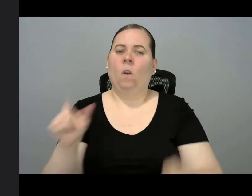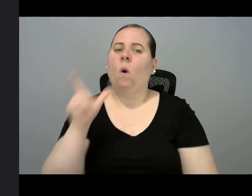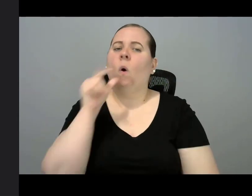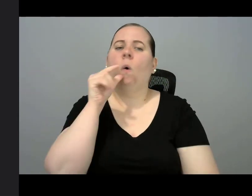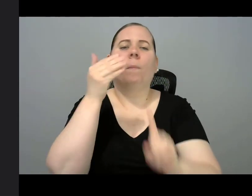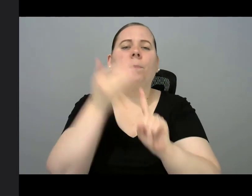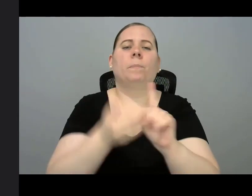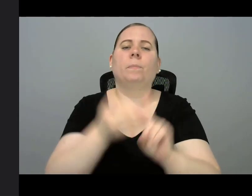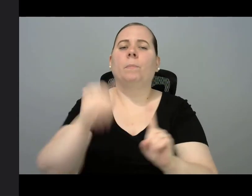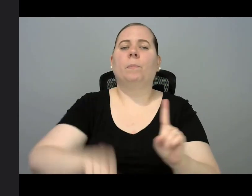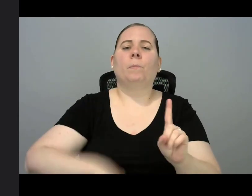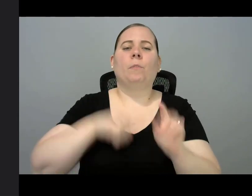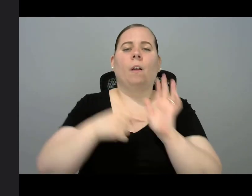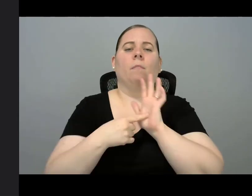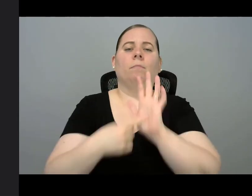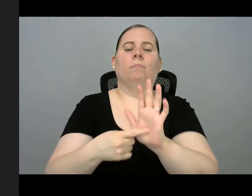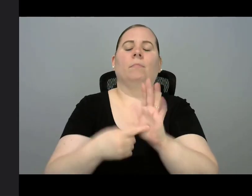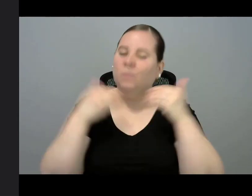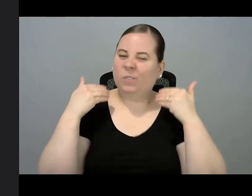colors.